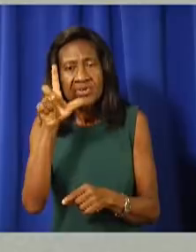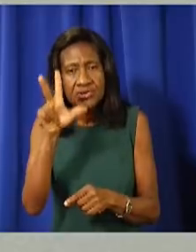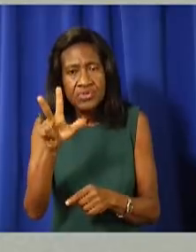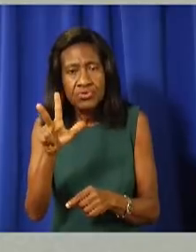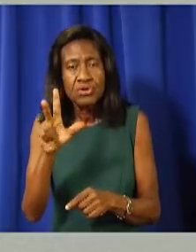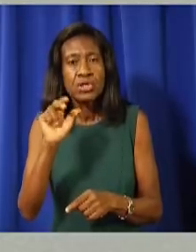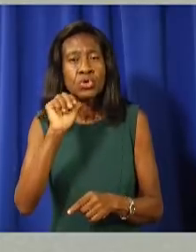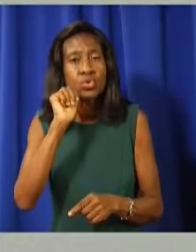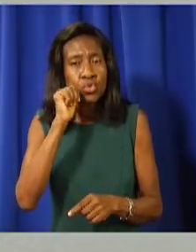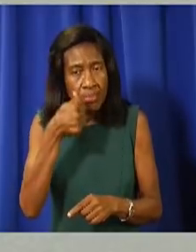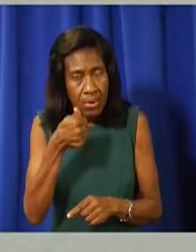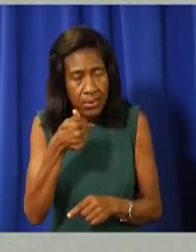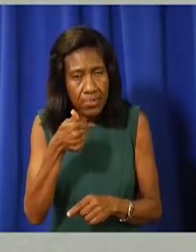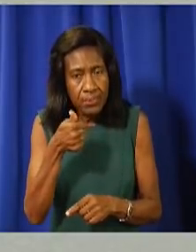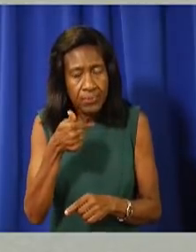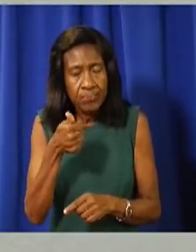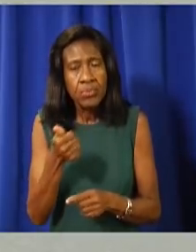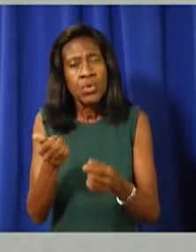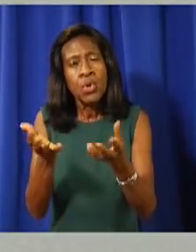And I want you to be prepared too.